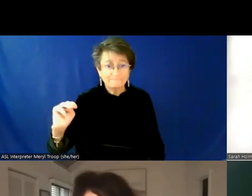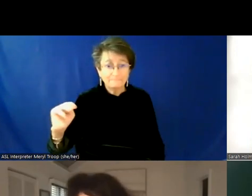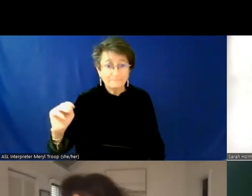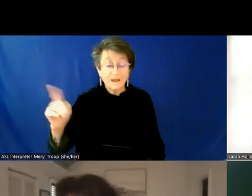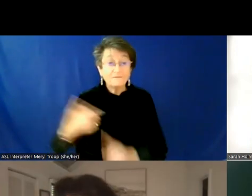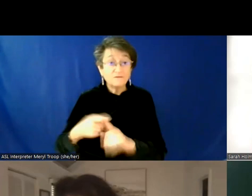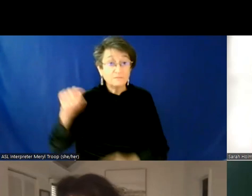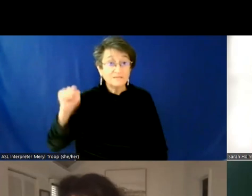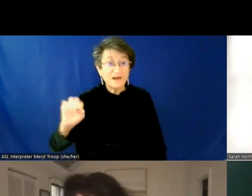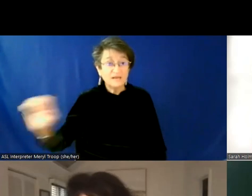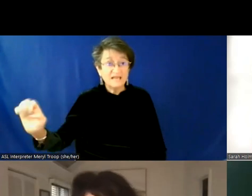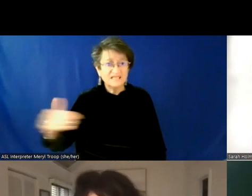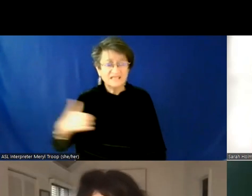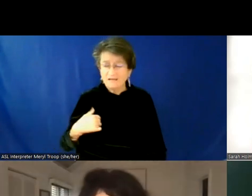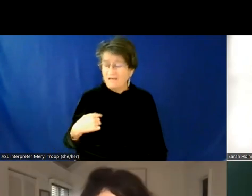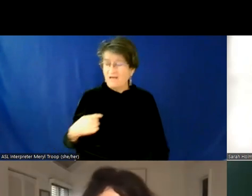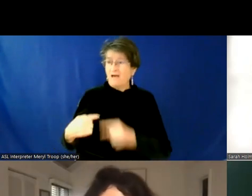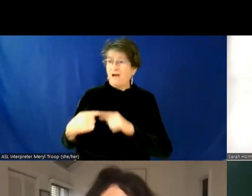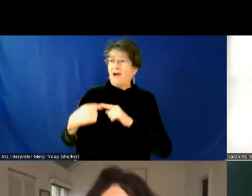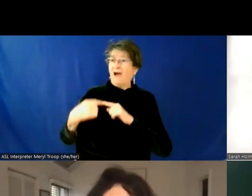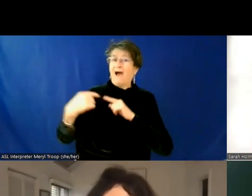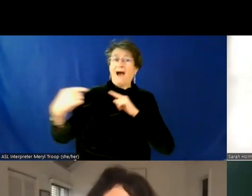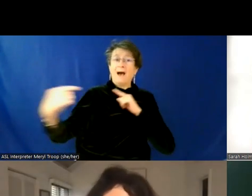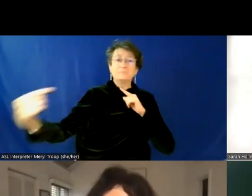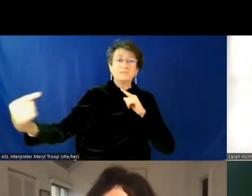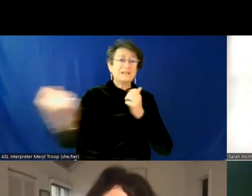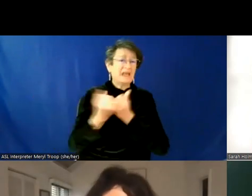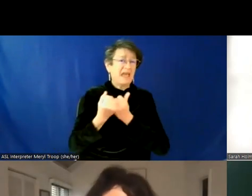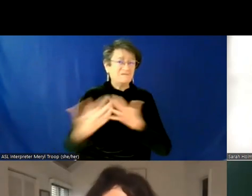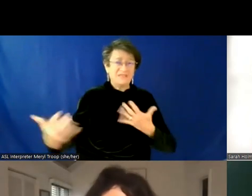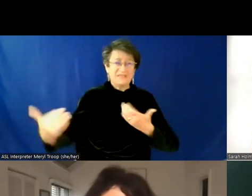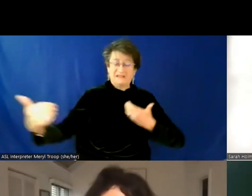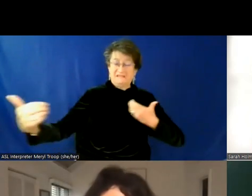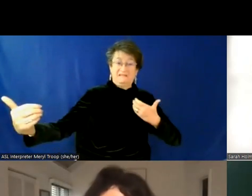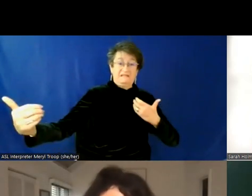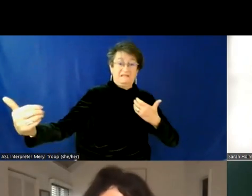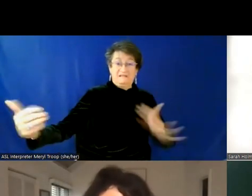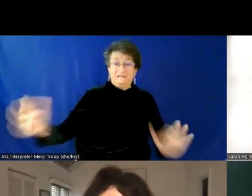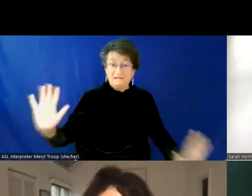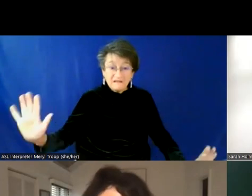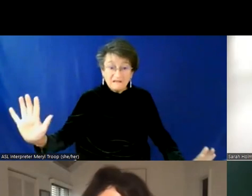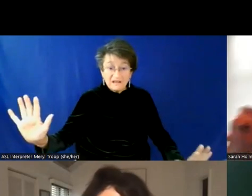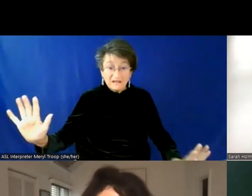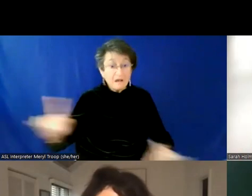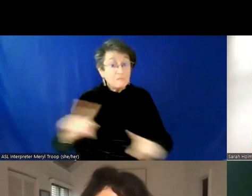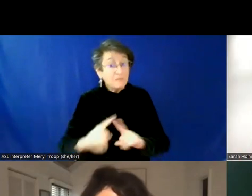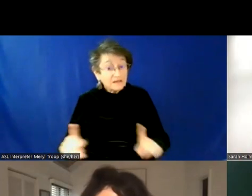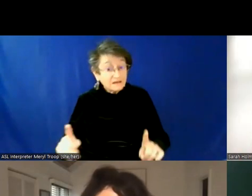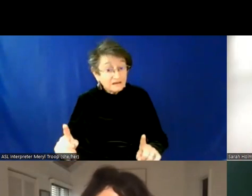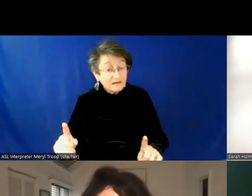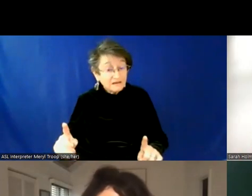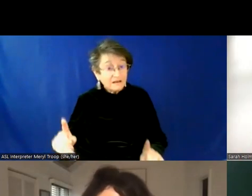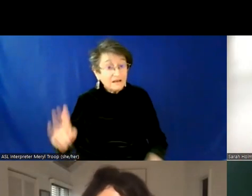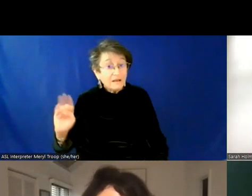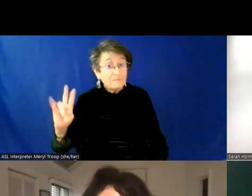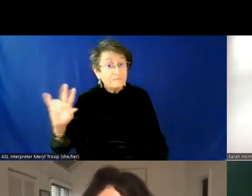person. Um, we are on absolutely opposite ends of the ideological spectrum. Uh, and yet, uh, Billy Bob's not his legal name